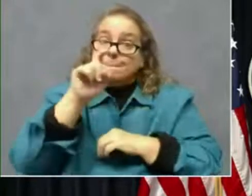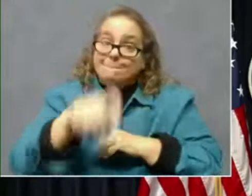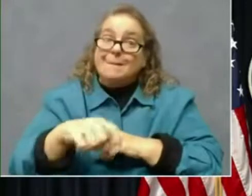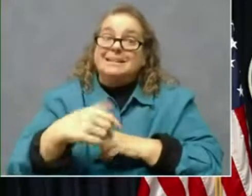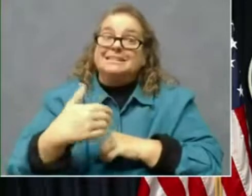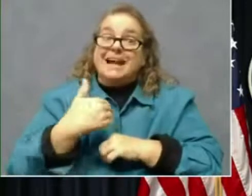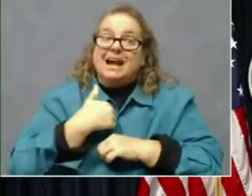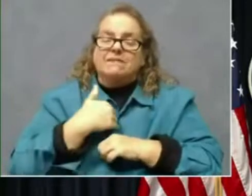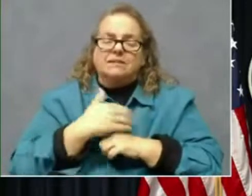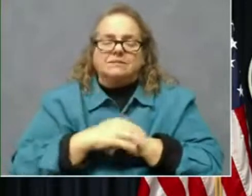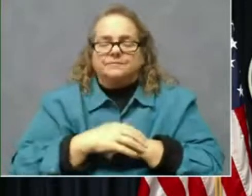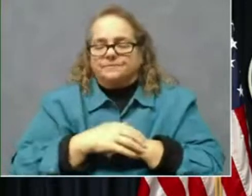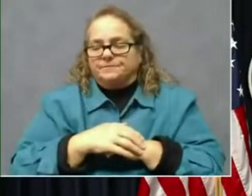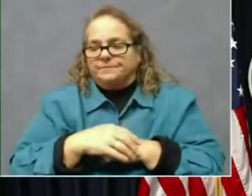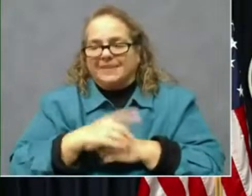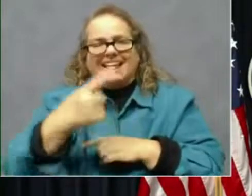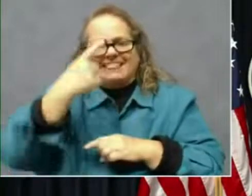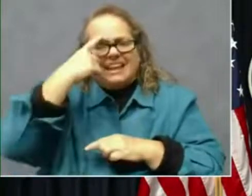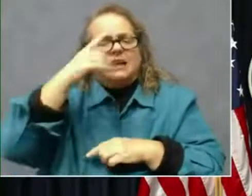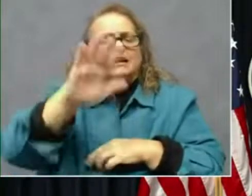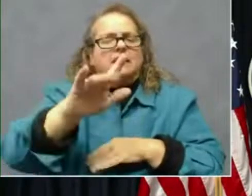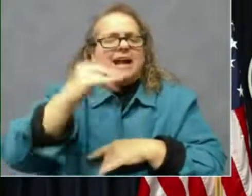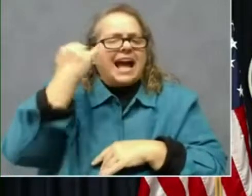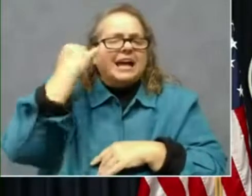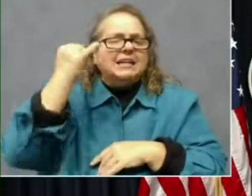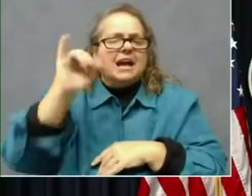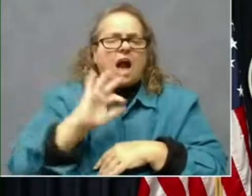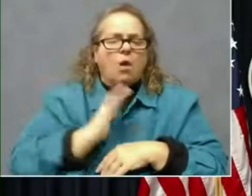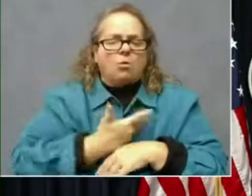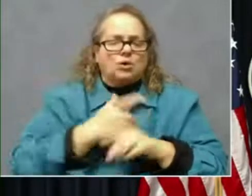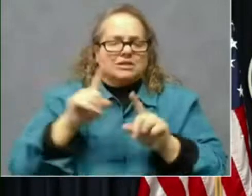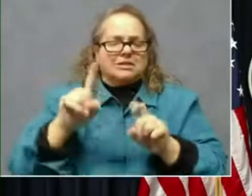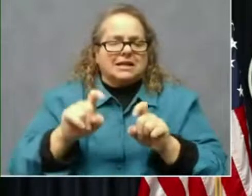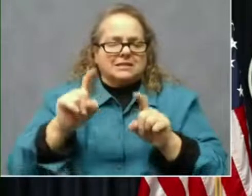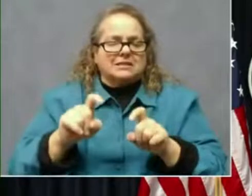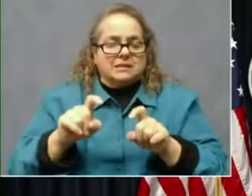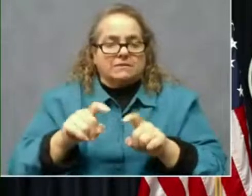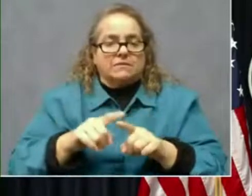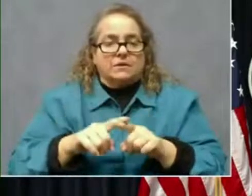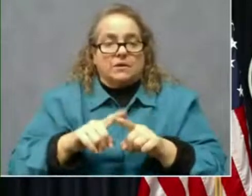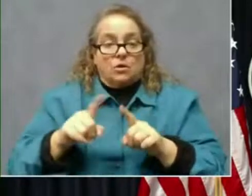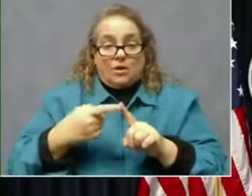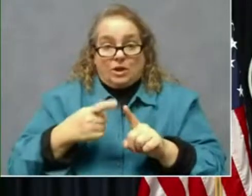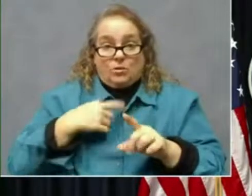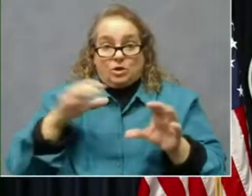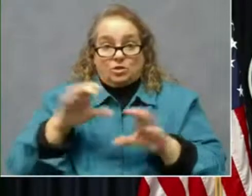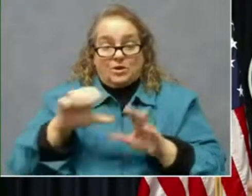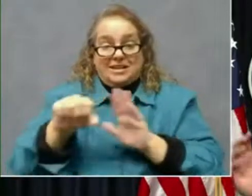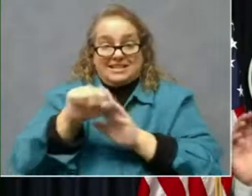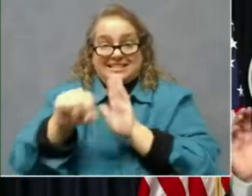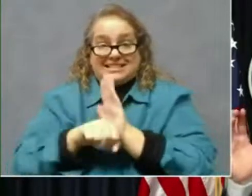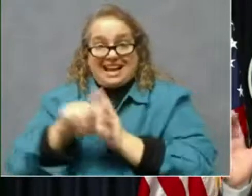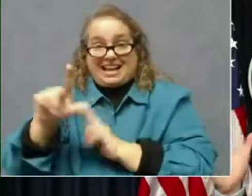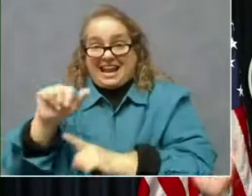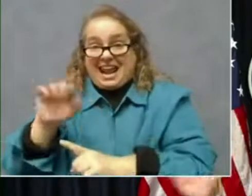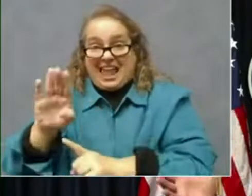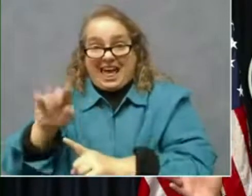have, think about our testing, right? Think about the difference between how, when we were doing the state lab and a couple of other places,